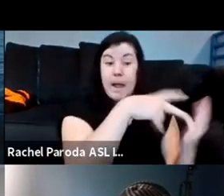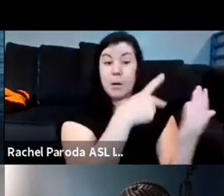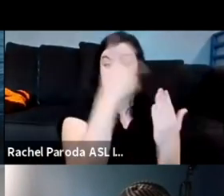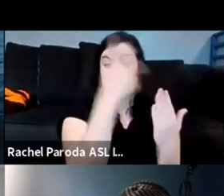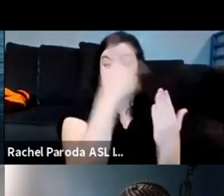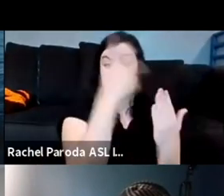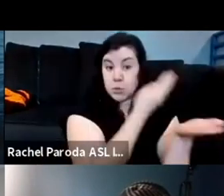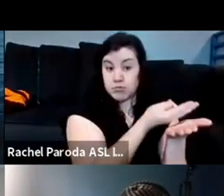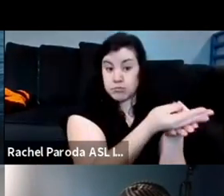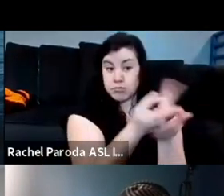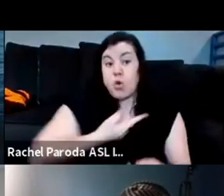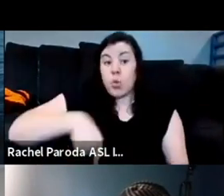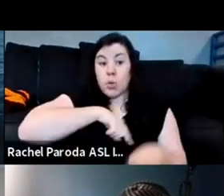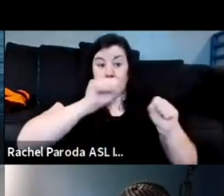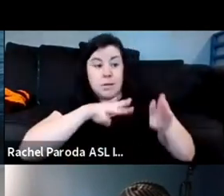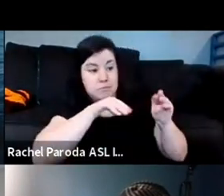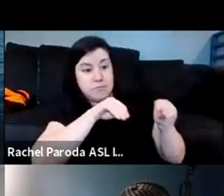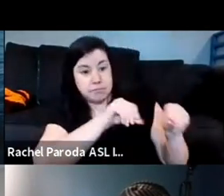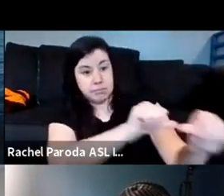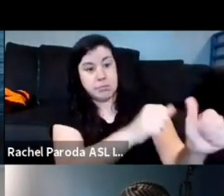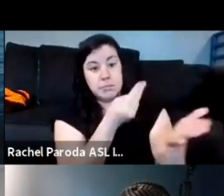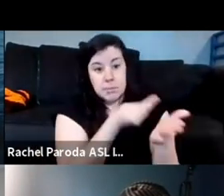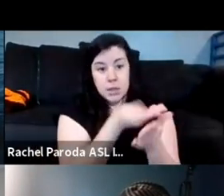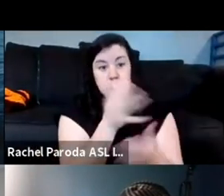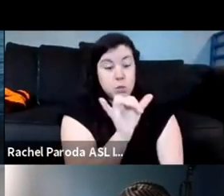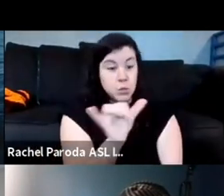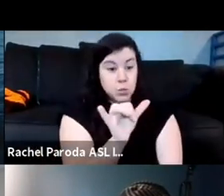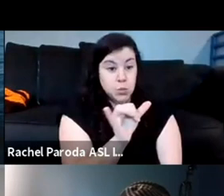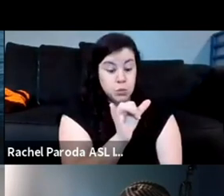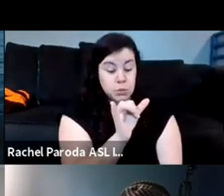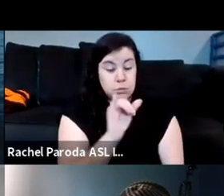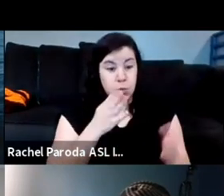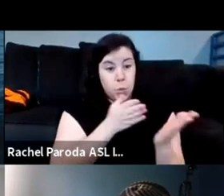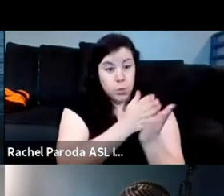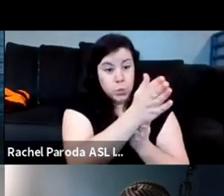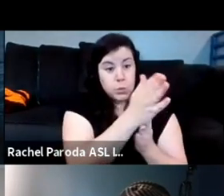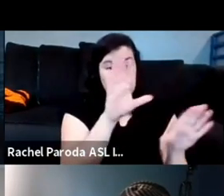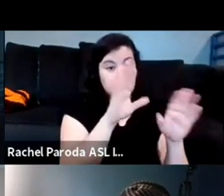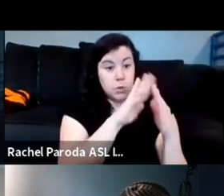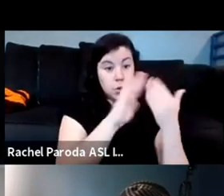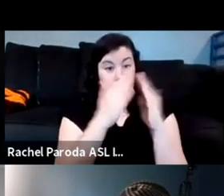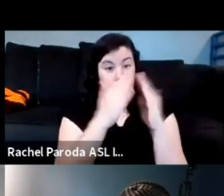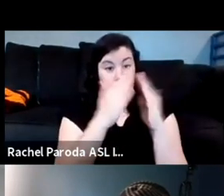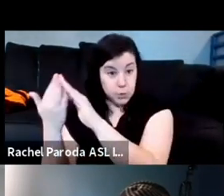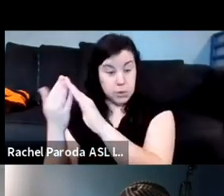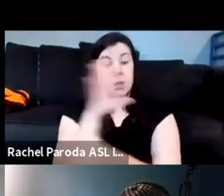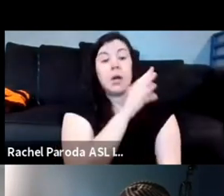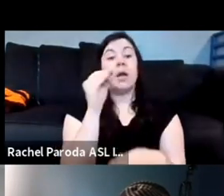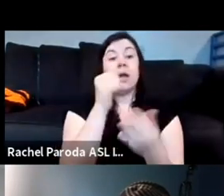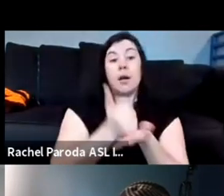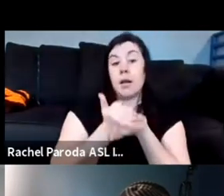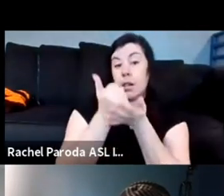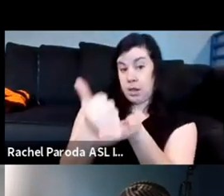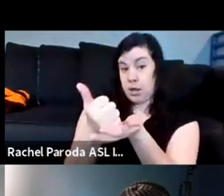curriculums and and efforts um ourselves through our community through the building of mutual aid um like